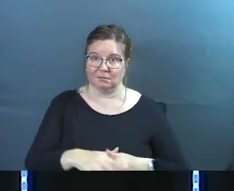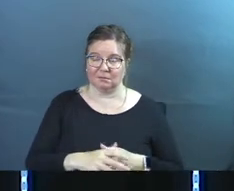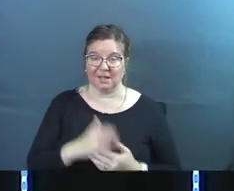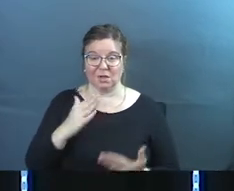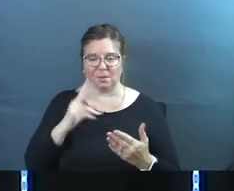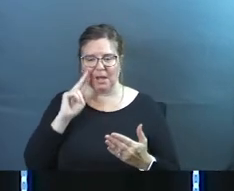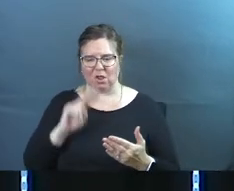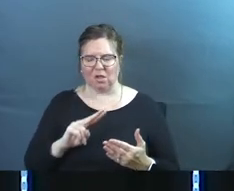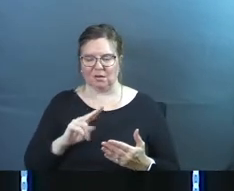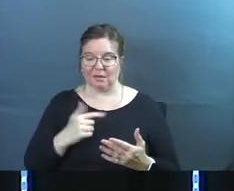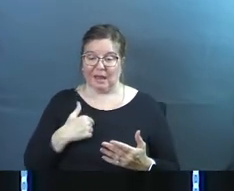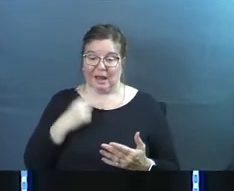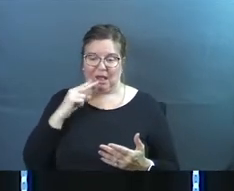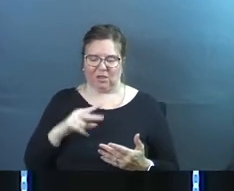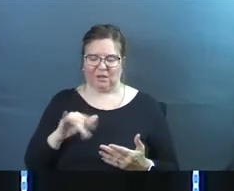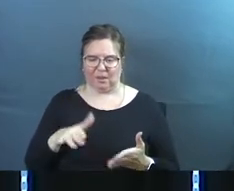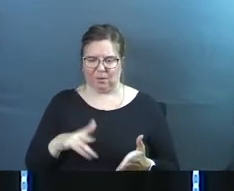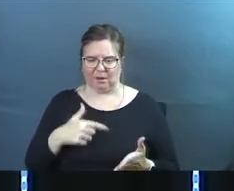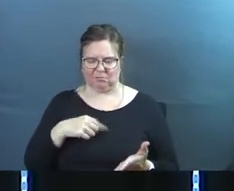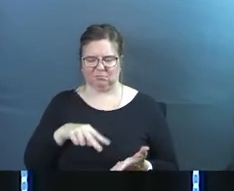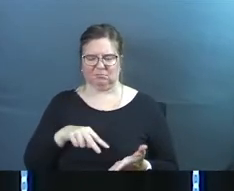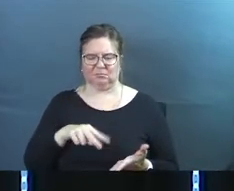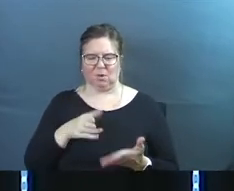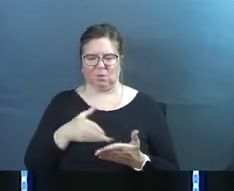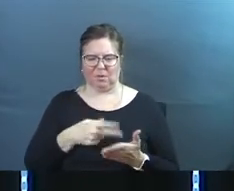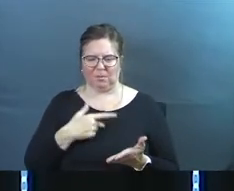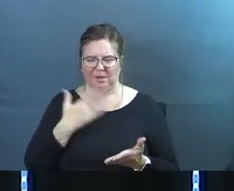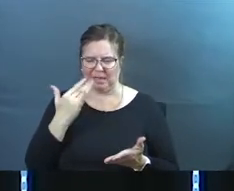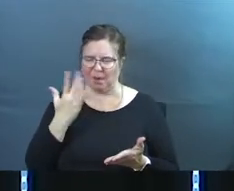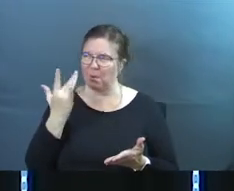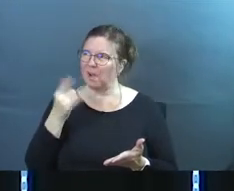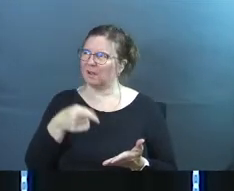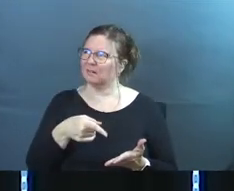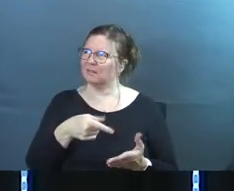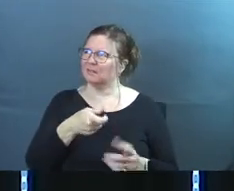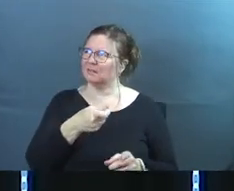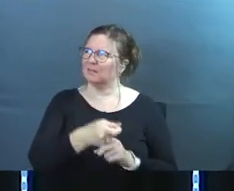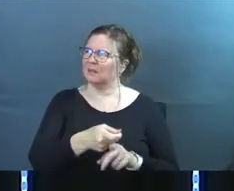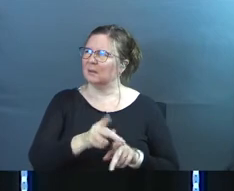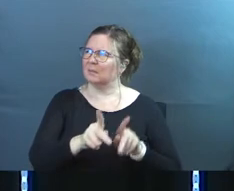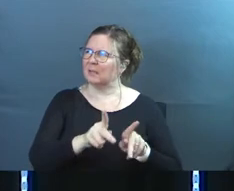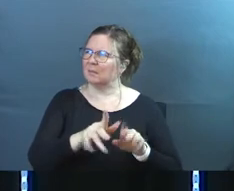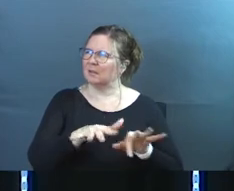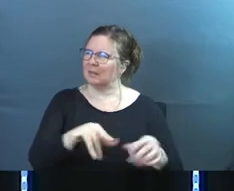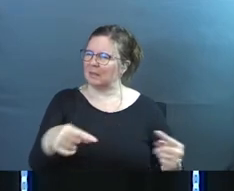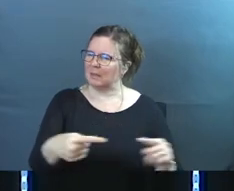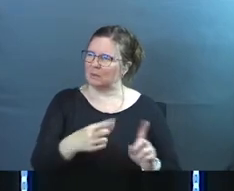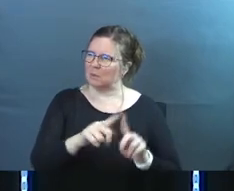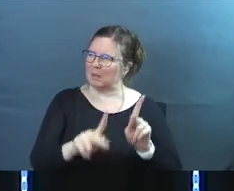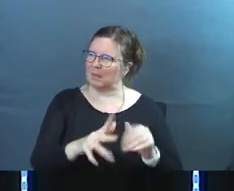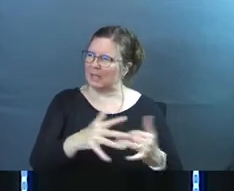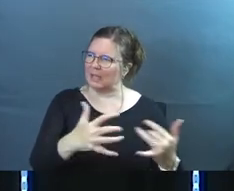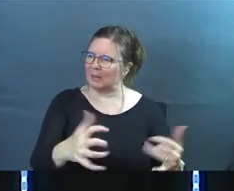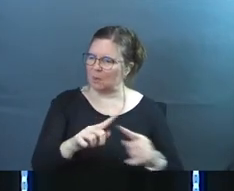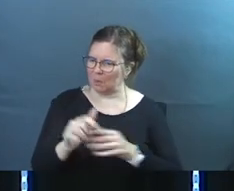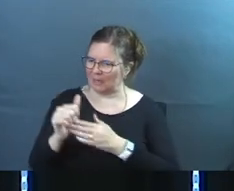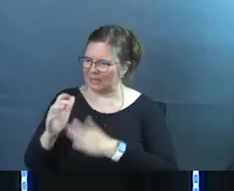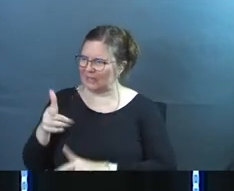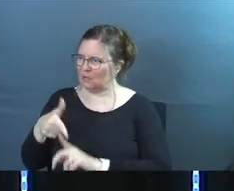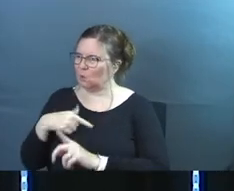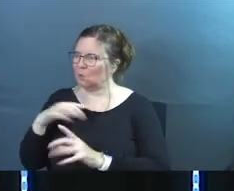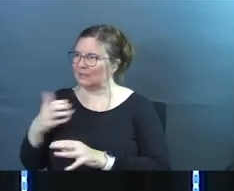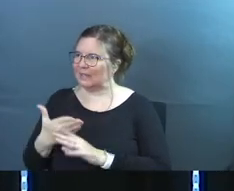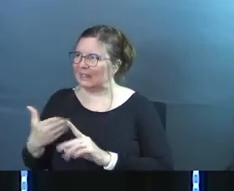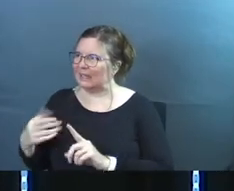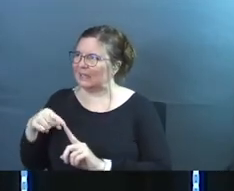you might look at that and I looked at it that way I read through that and I'm like God why does the pain come to the people when it's the leader